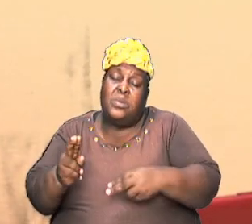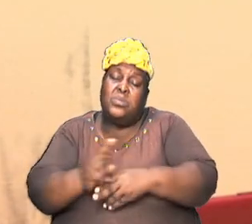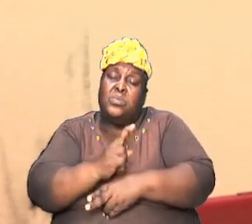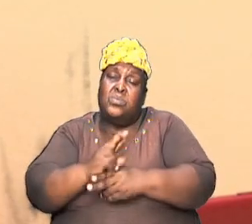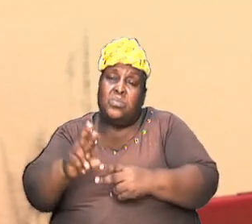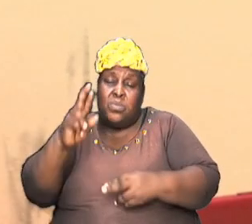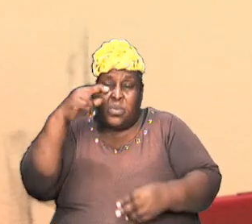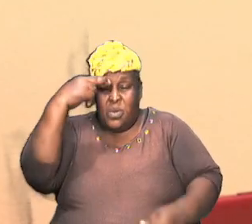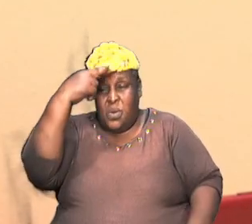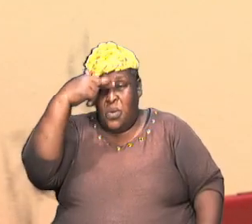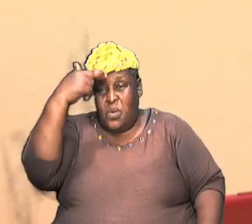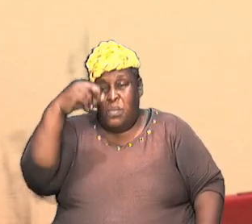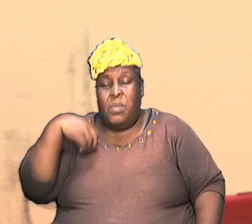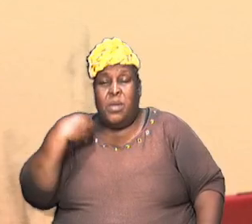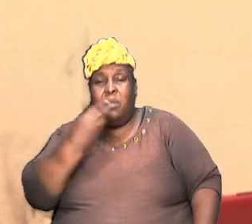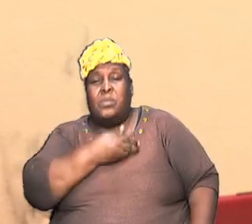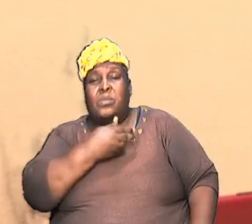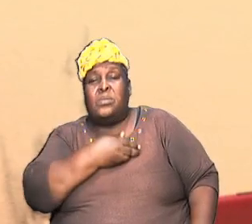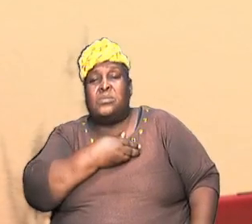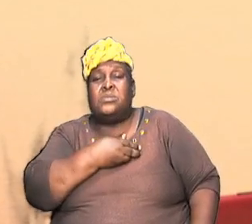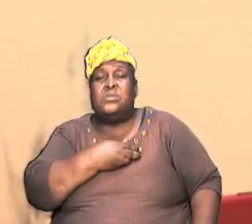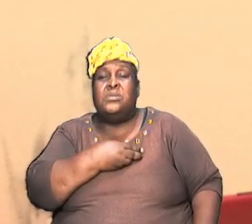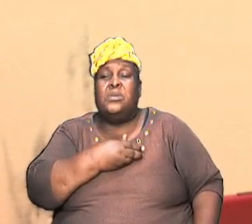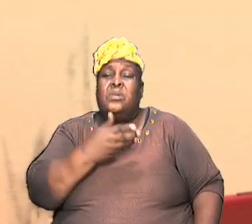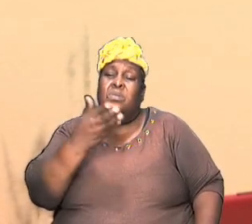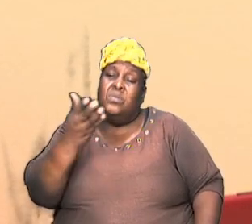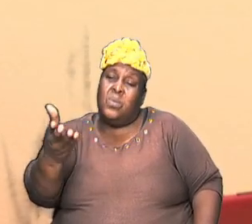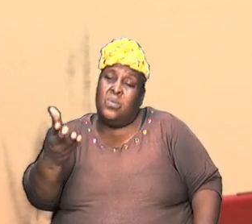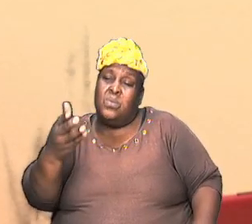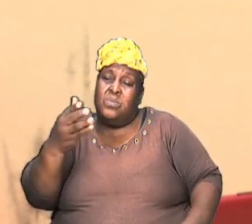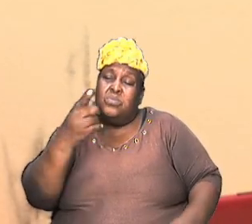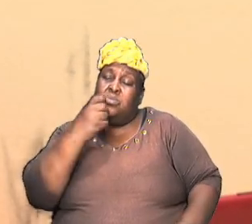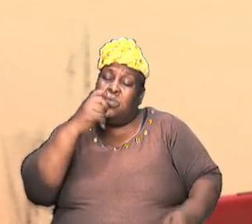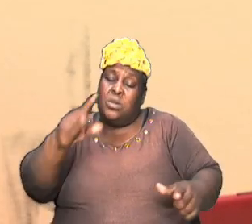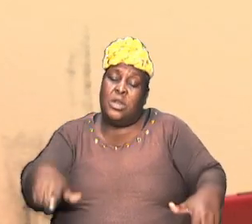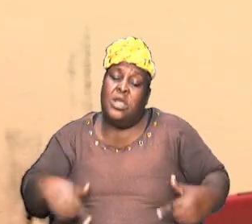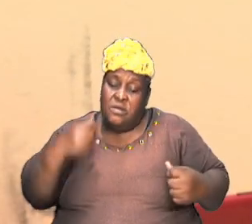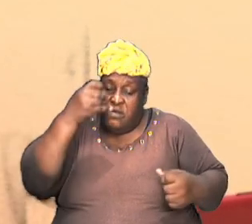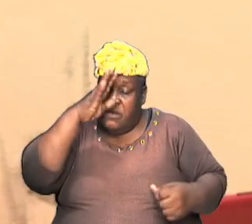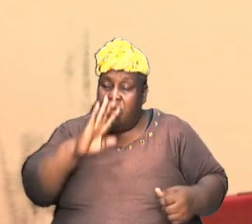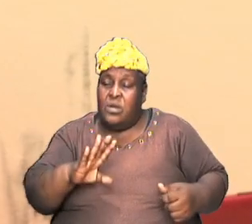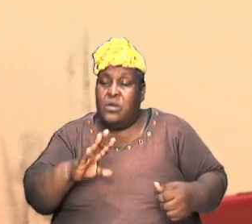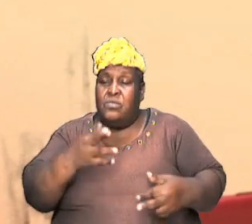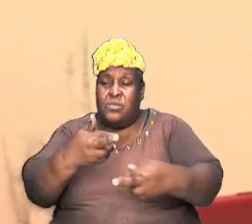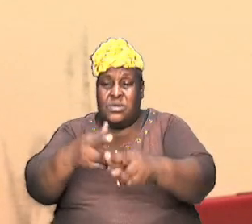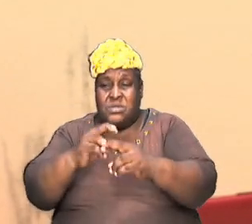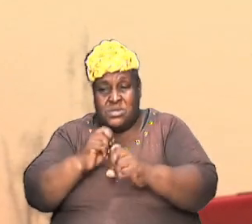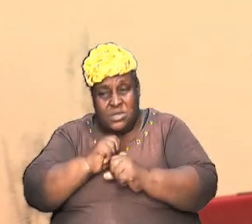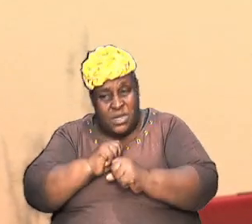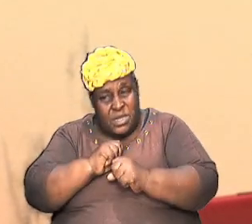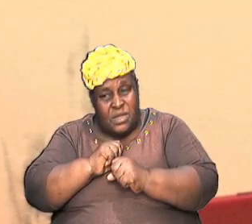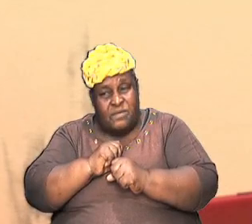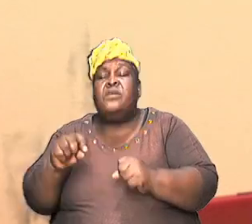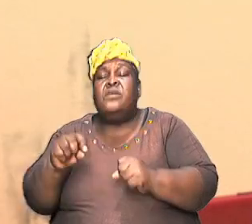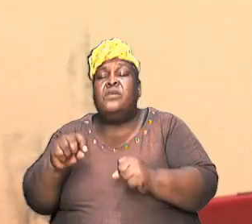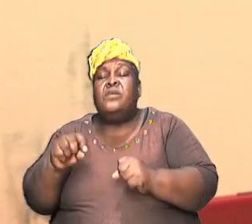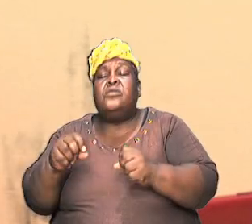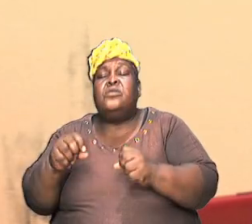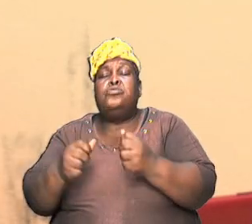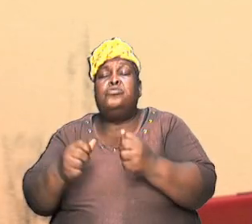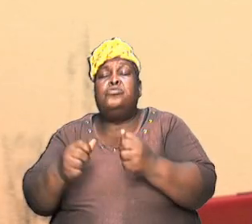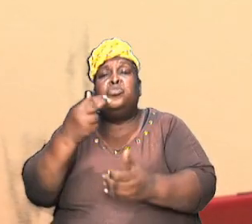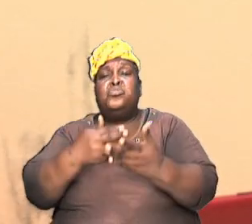remind those of us that are a part of the body of Jesus Christ that have received this most holy faith